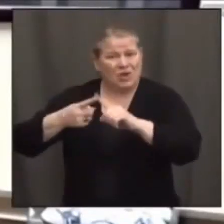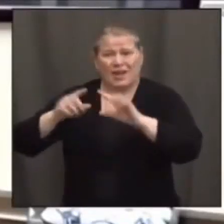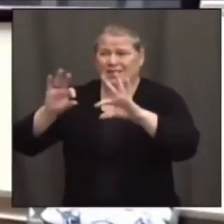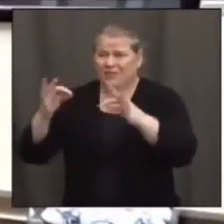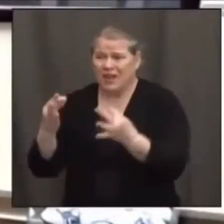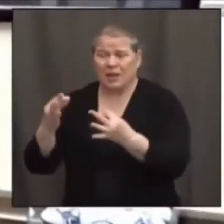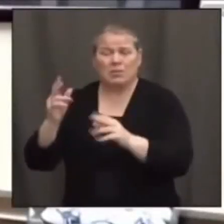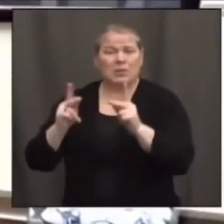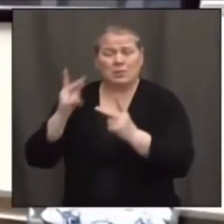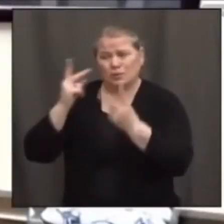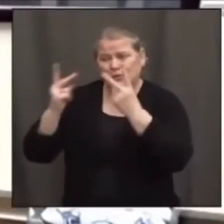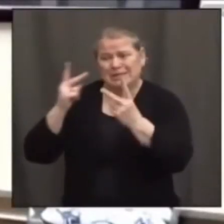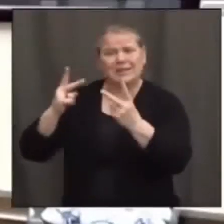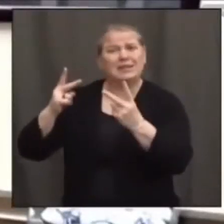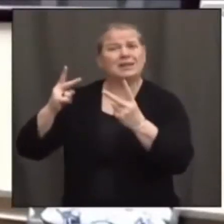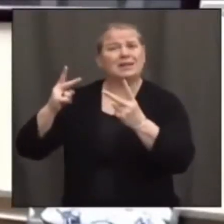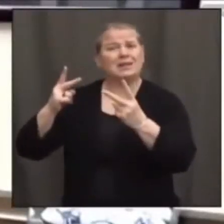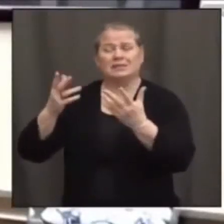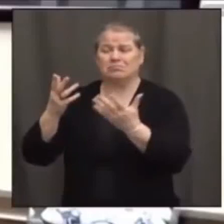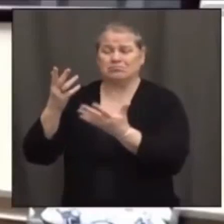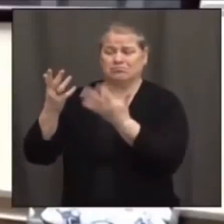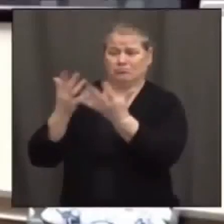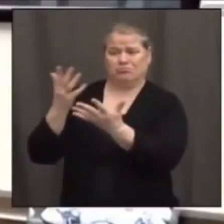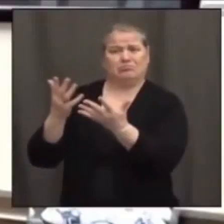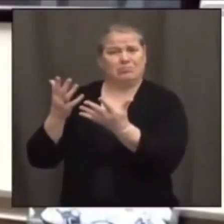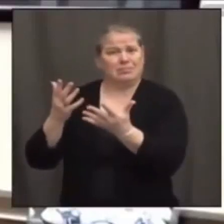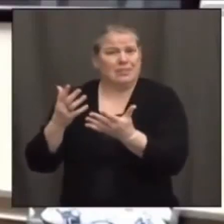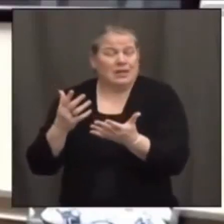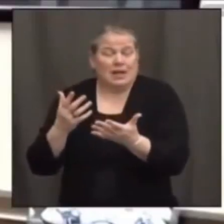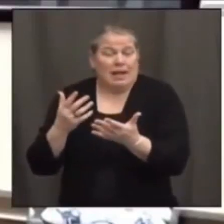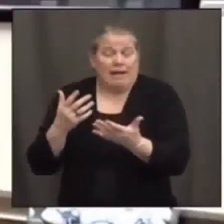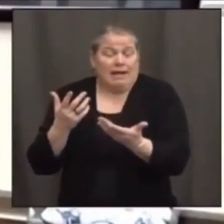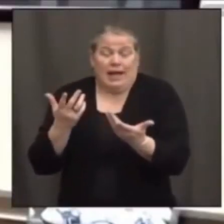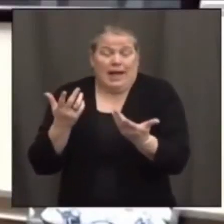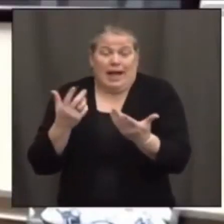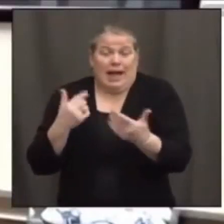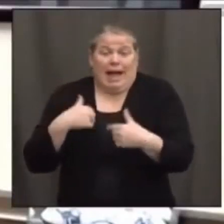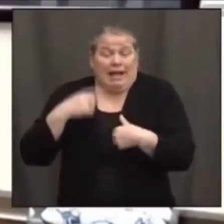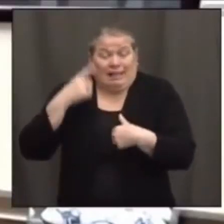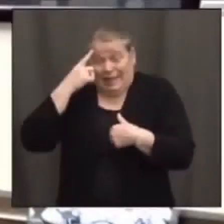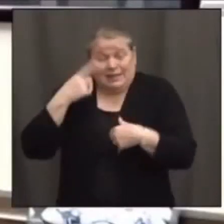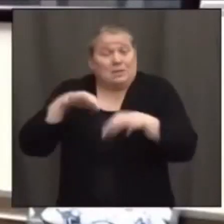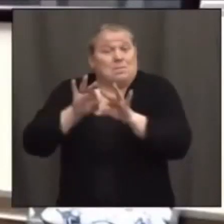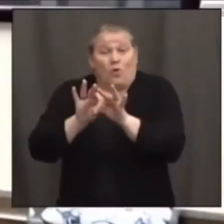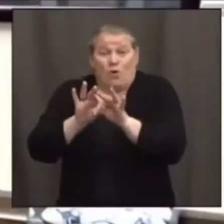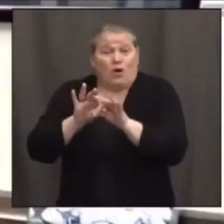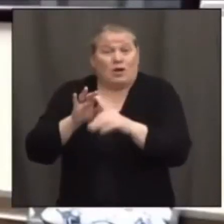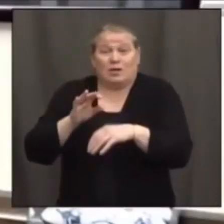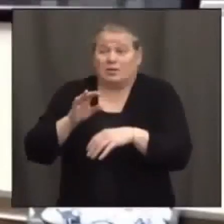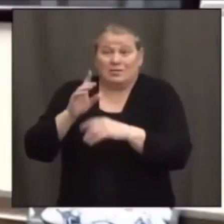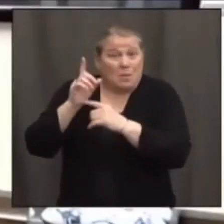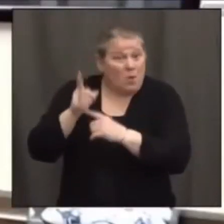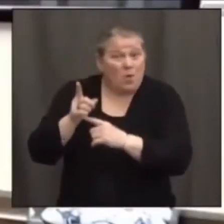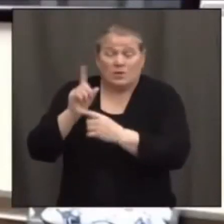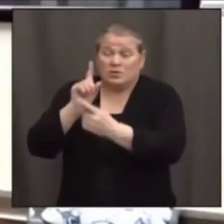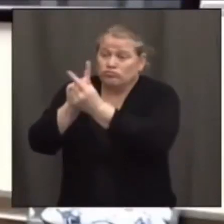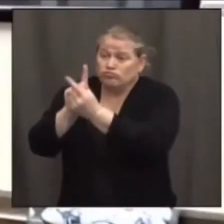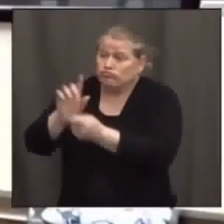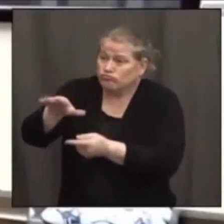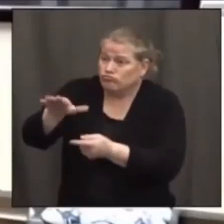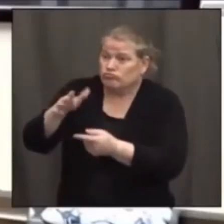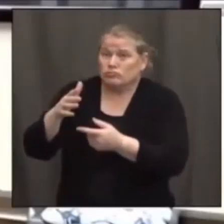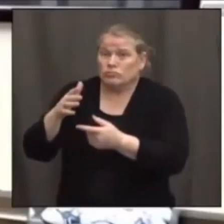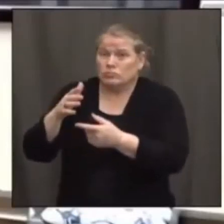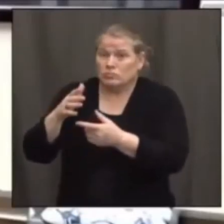people maybe that you see in the community. I think it's, you know, it's like everything else. You know, stop, take a moment, and ask them if they, you know,